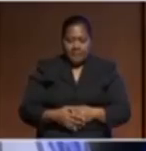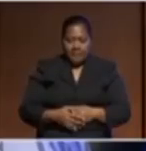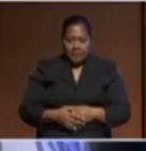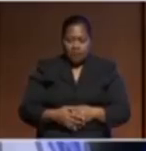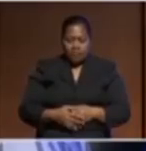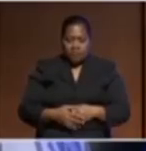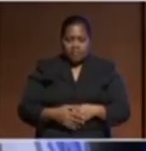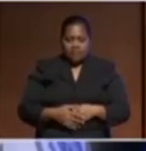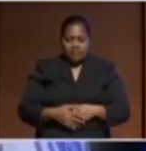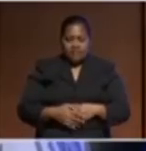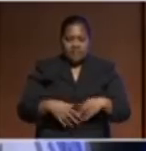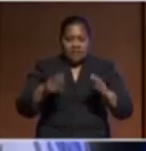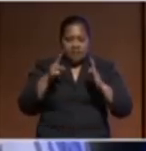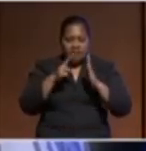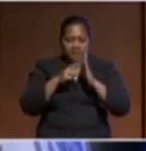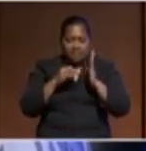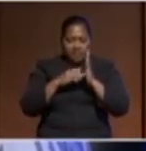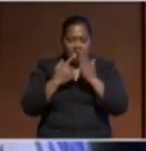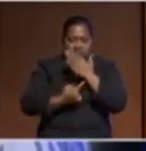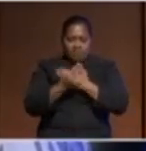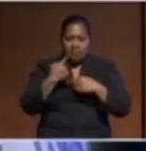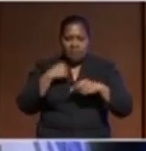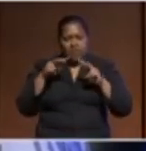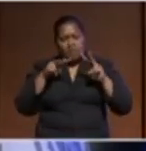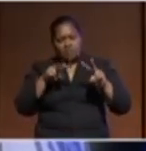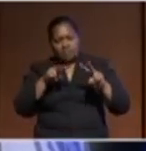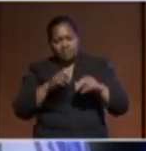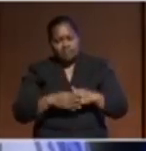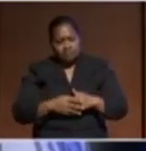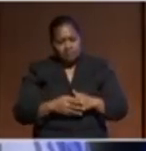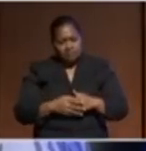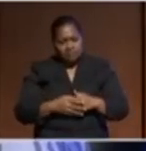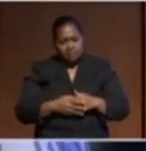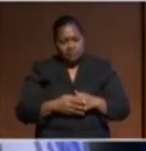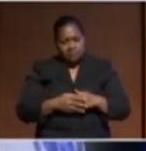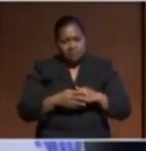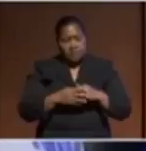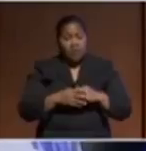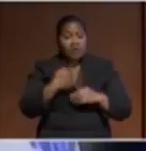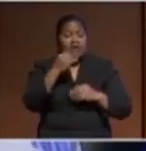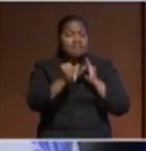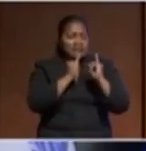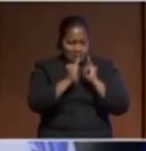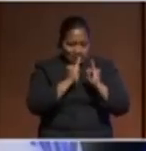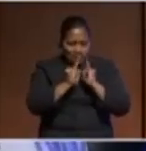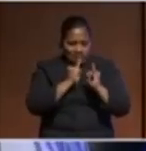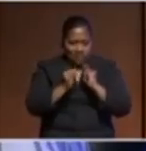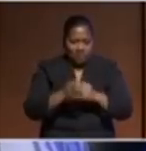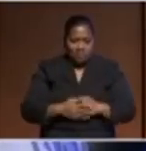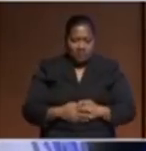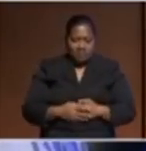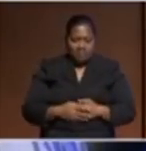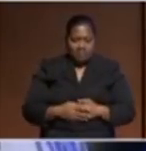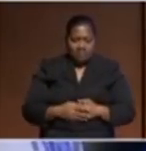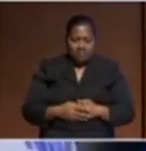by Moana TV which is a Maori station and the interviewer said to me so you're going off to the